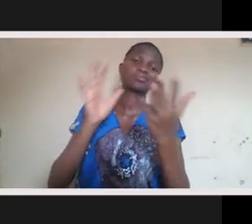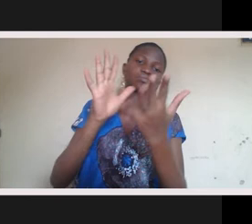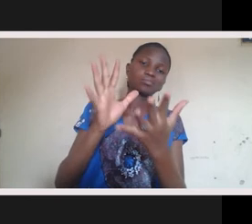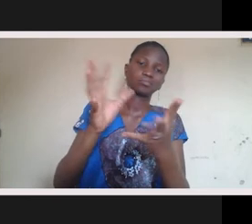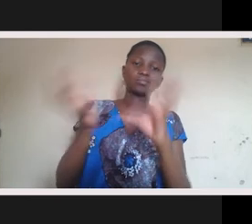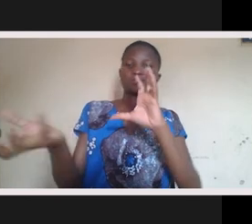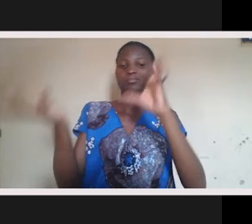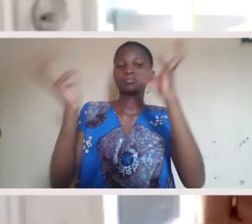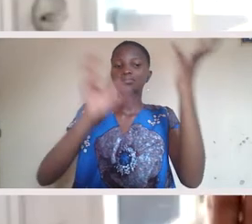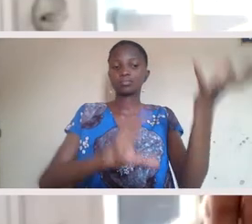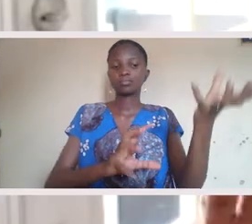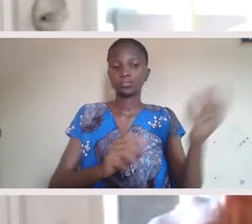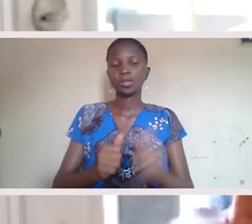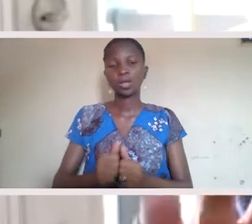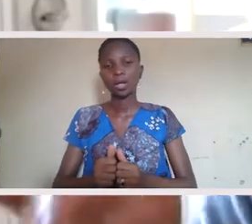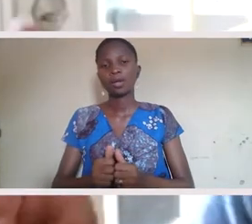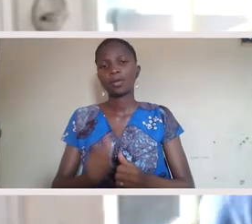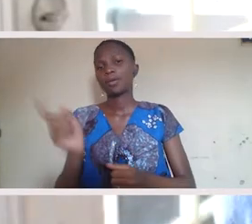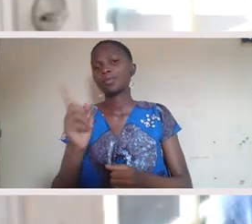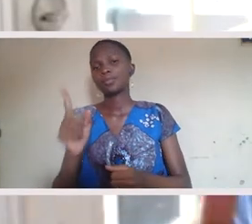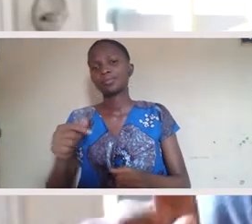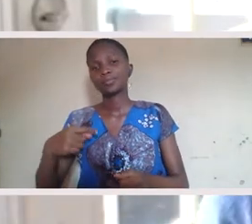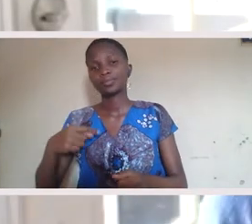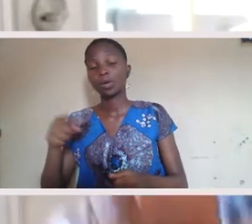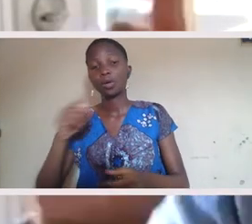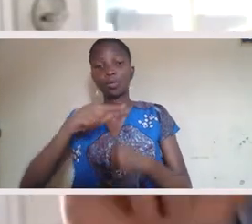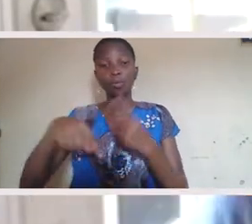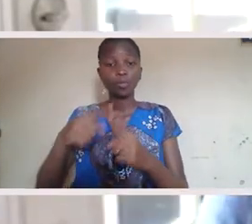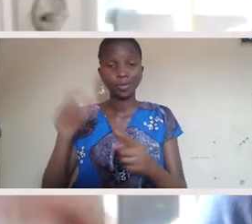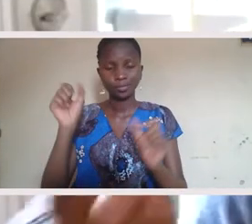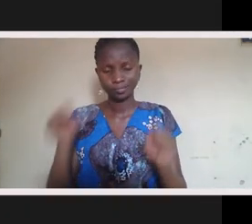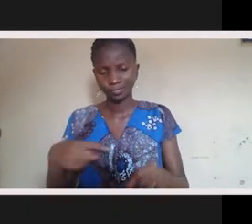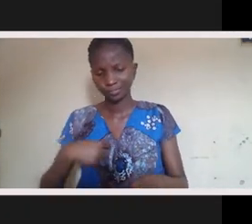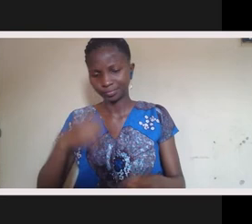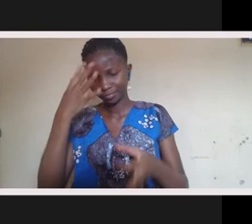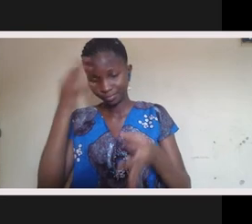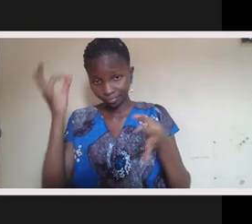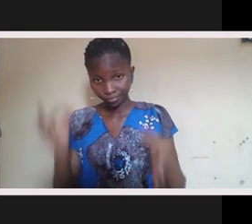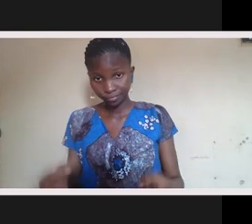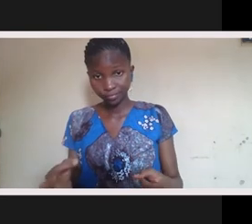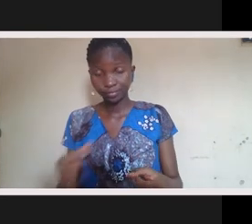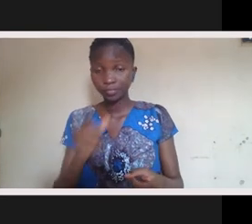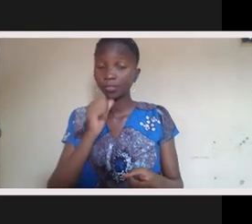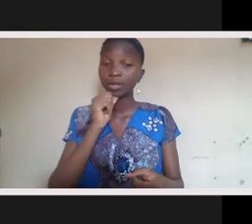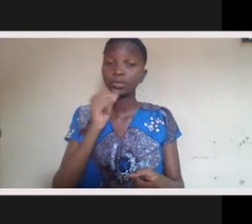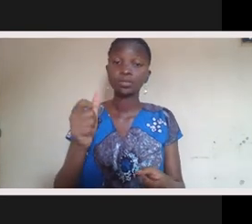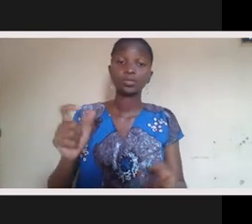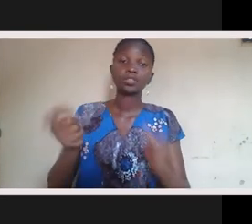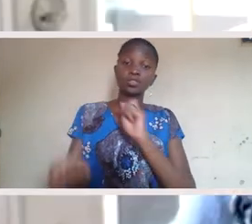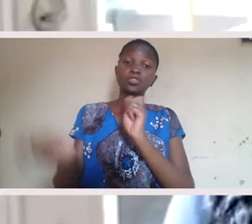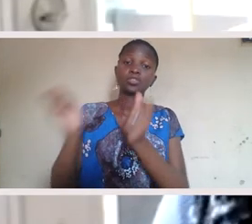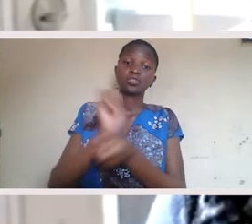What's a small experiment where you can go not today, Satan, right? Like right here, this is where